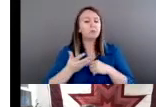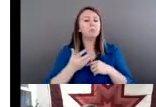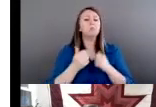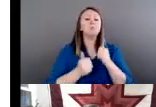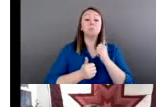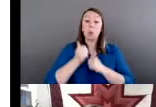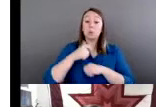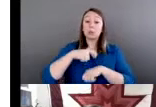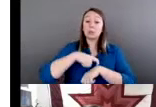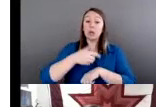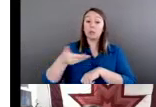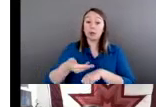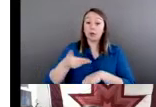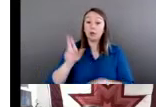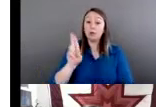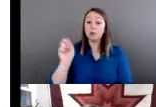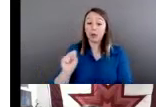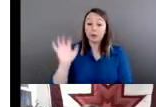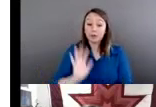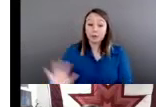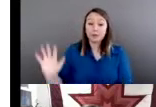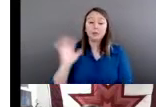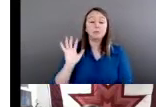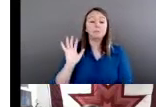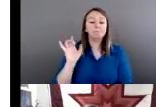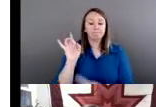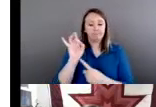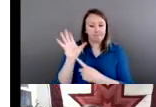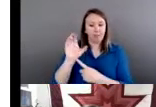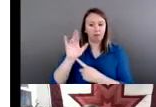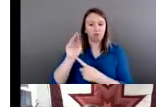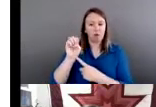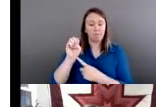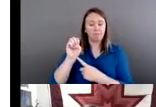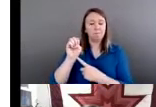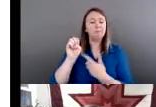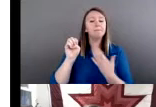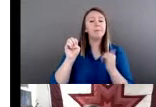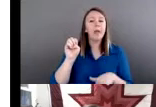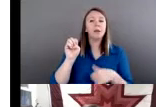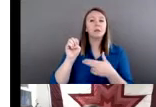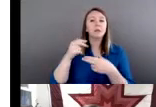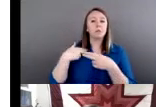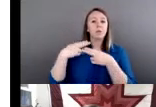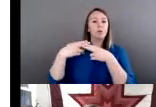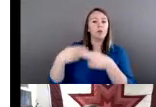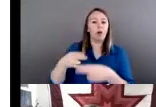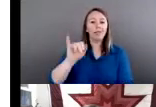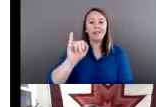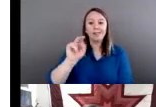States. Violent crime is what we call intraracial.